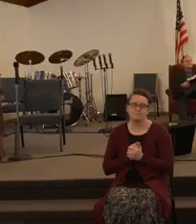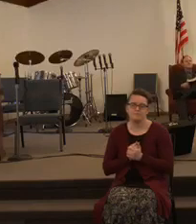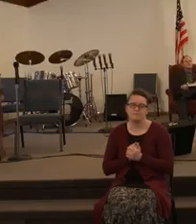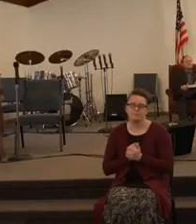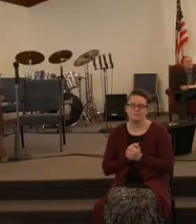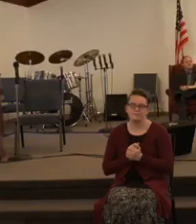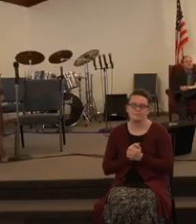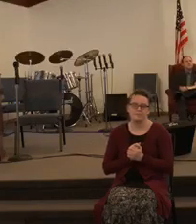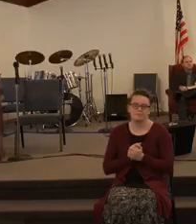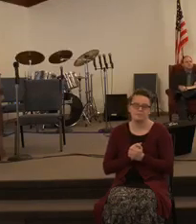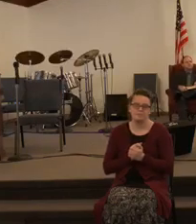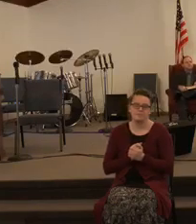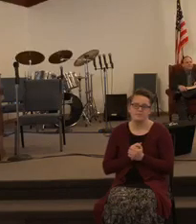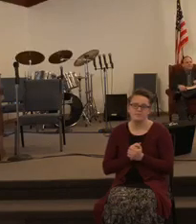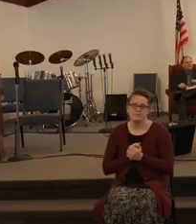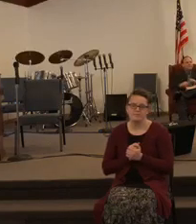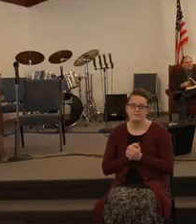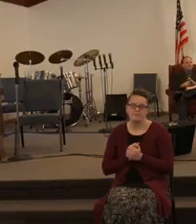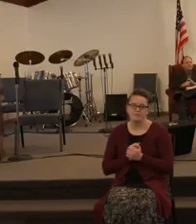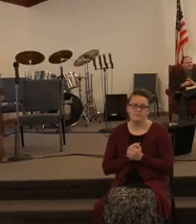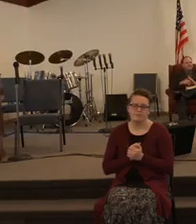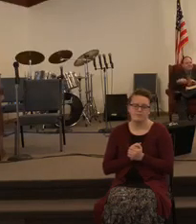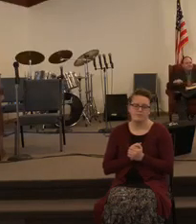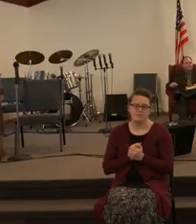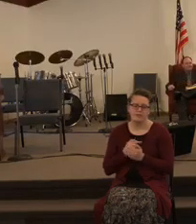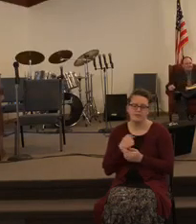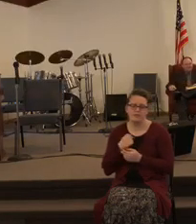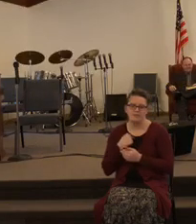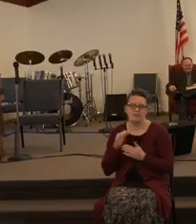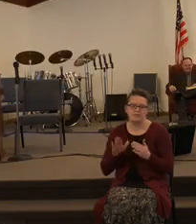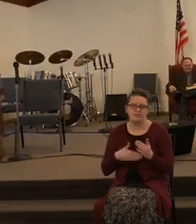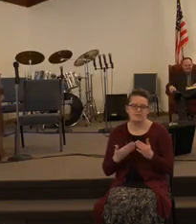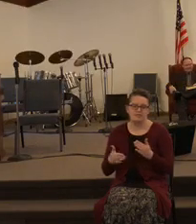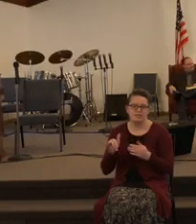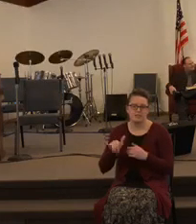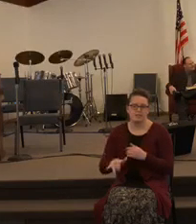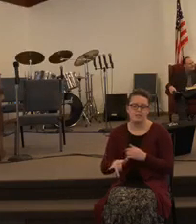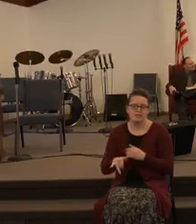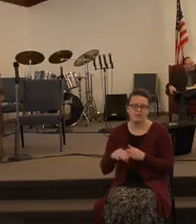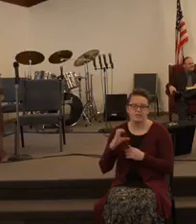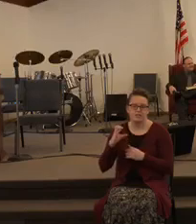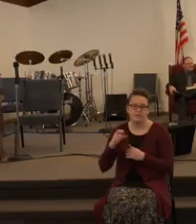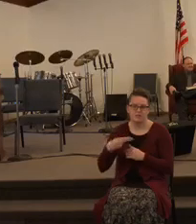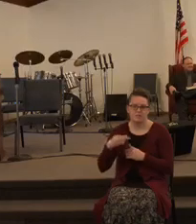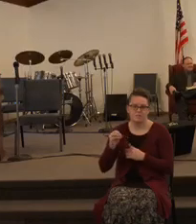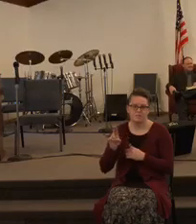I was singing that chorus today, Elder, from that song.